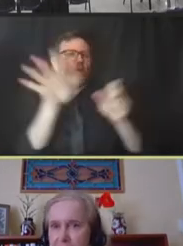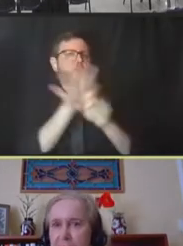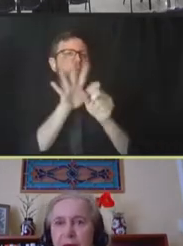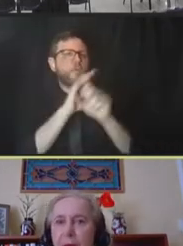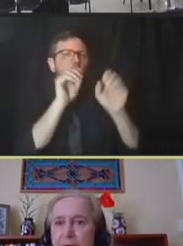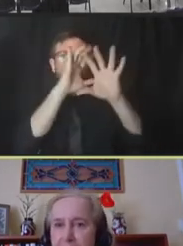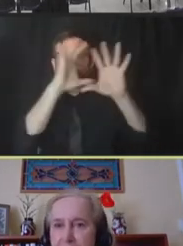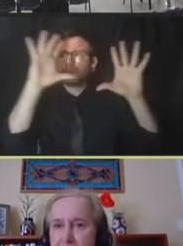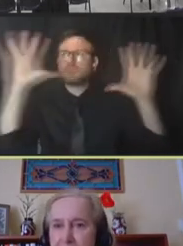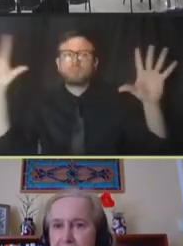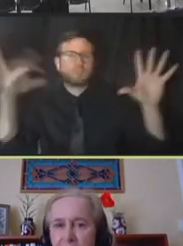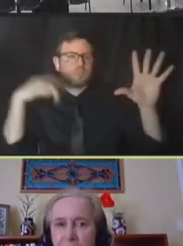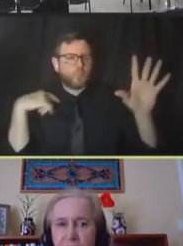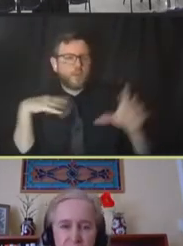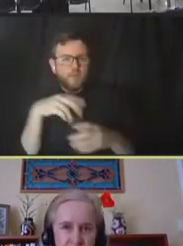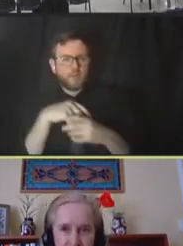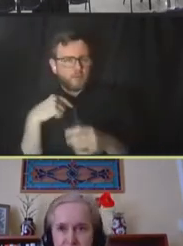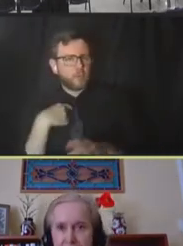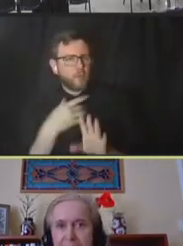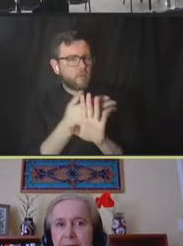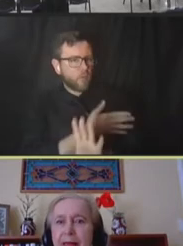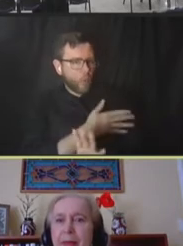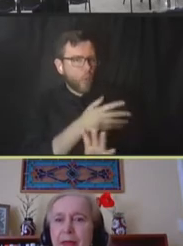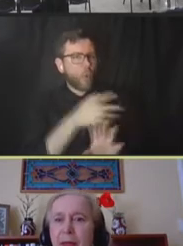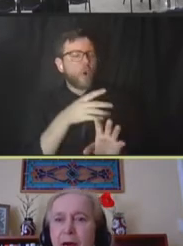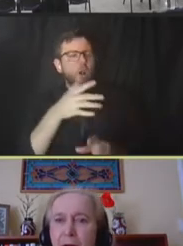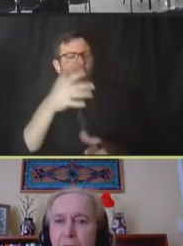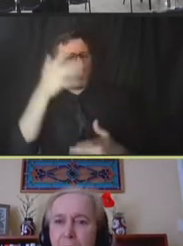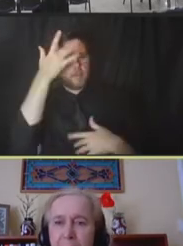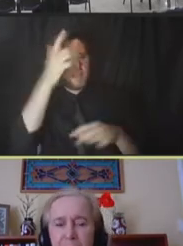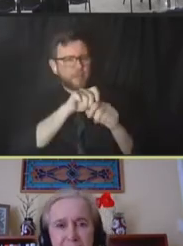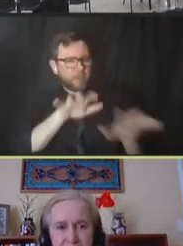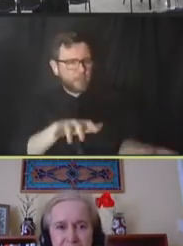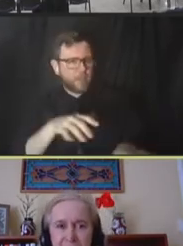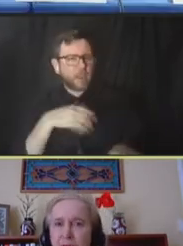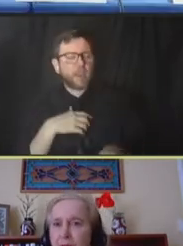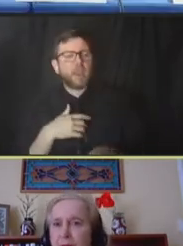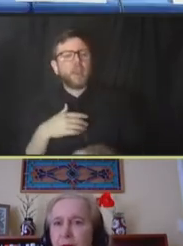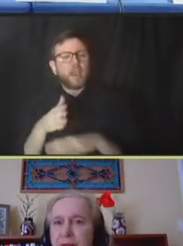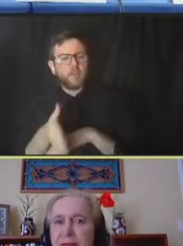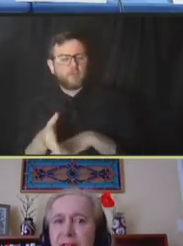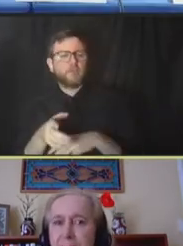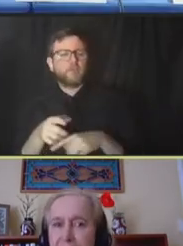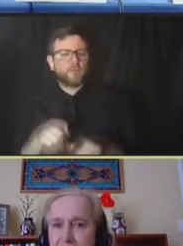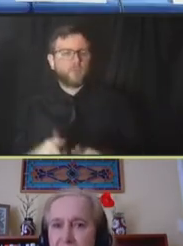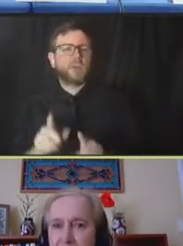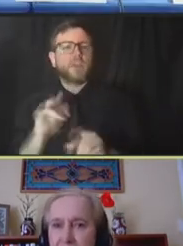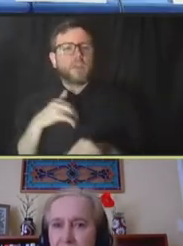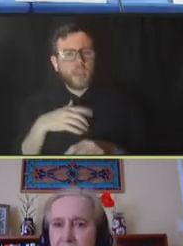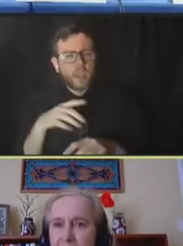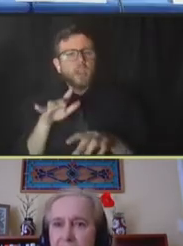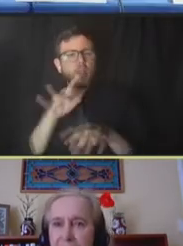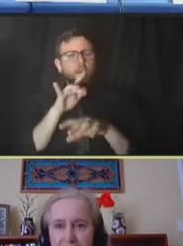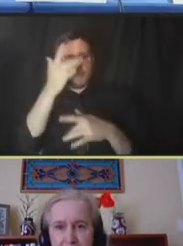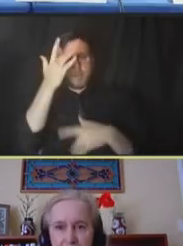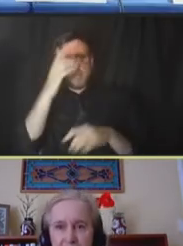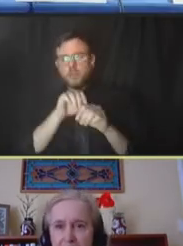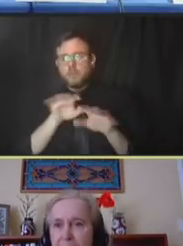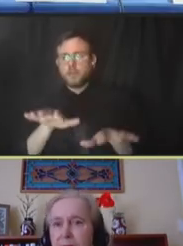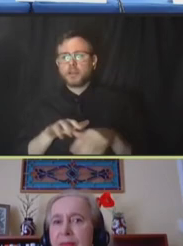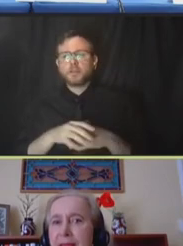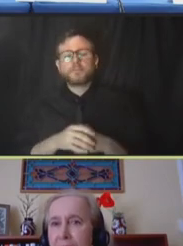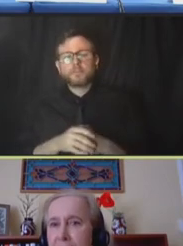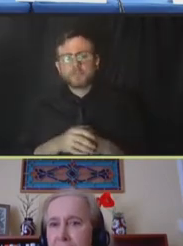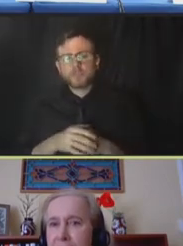in pre-pandemic and also during the pandemic. My presentation will focus on supply chain networks, labor,